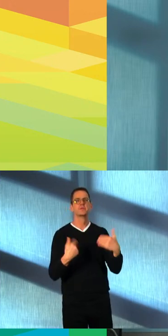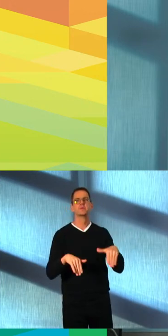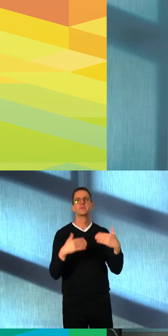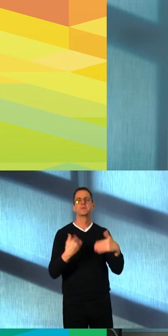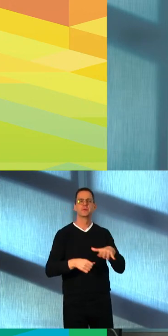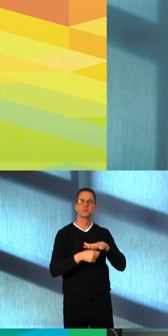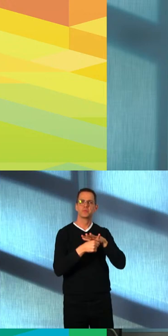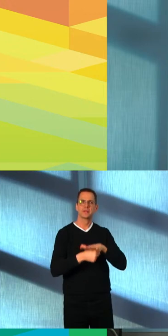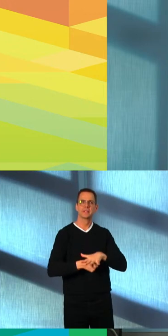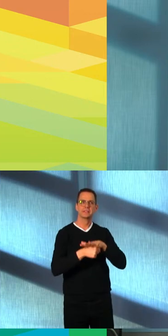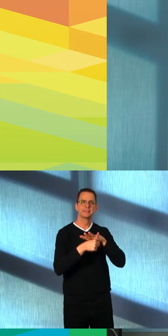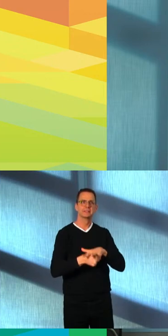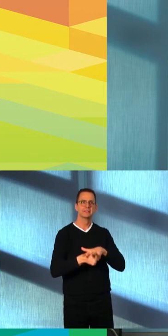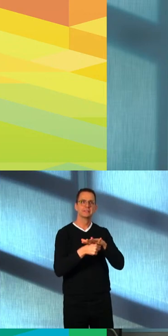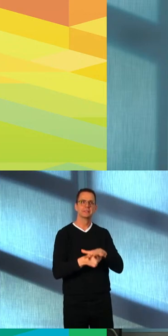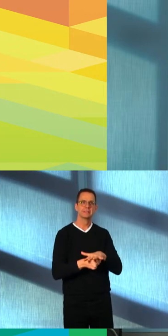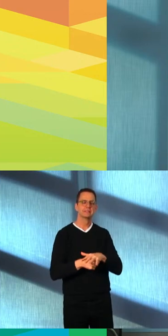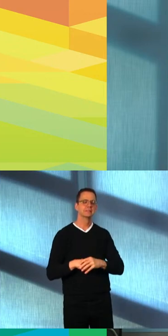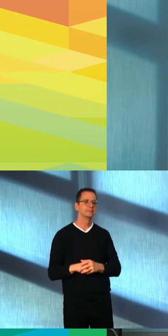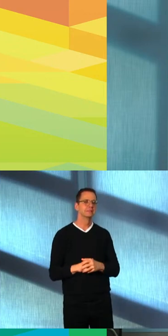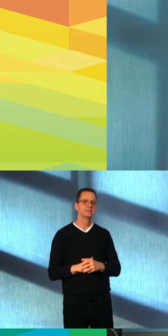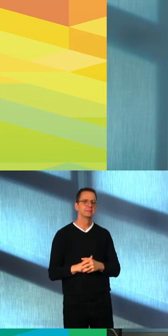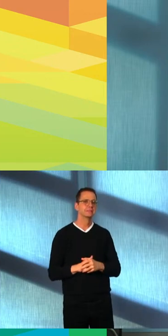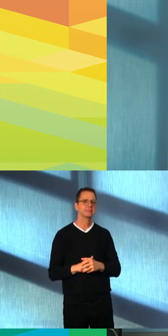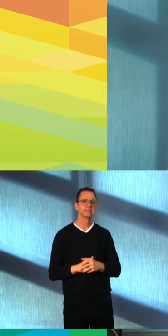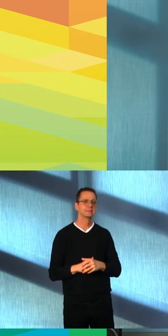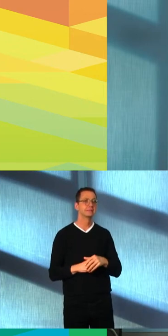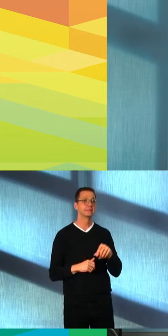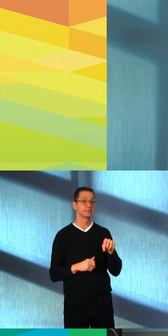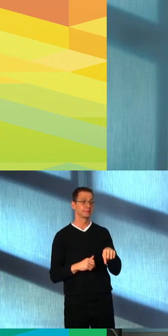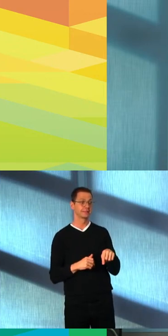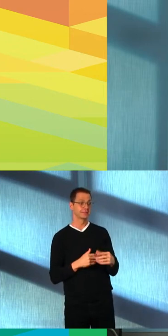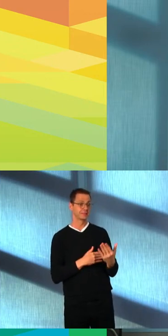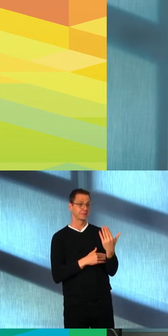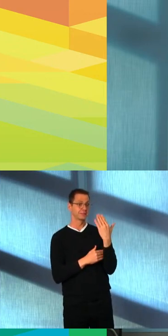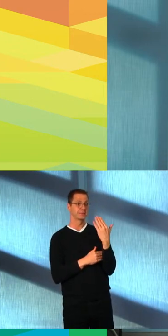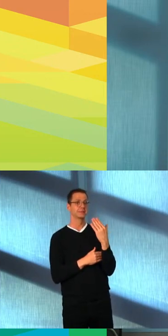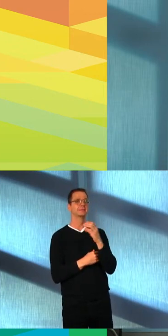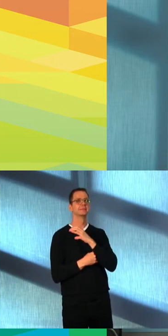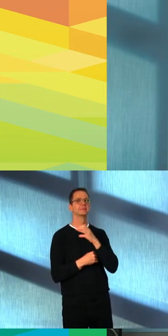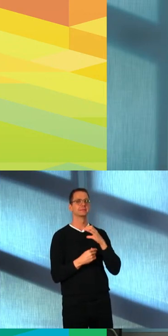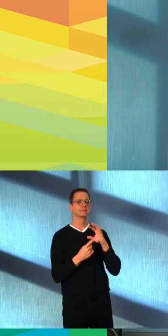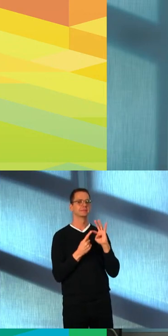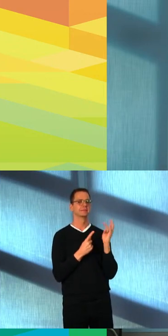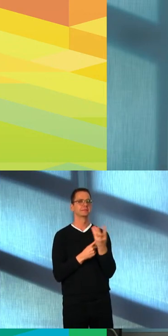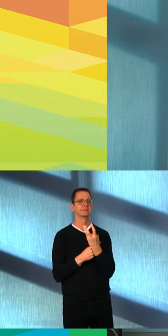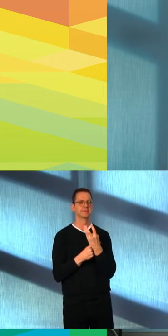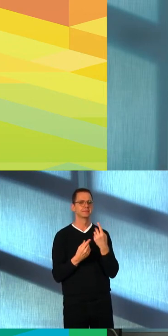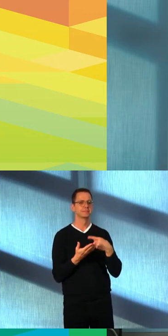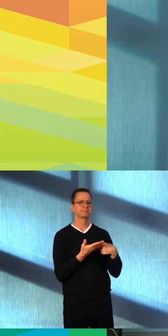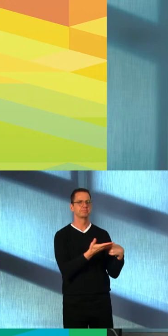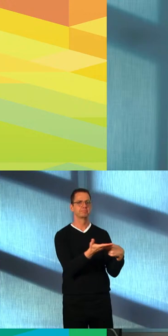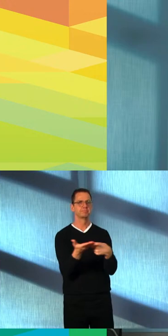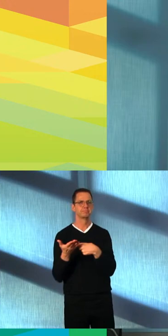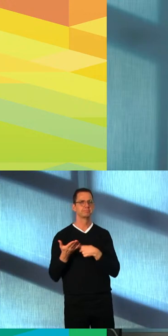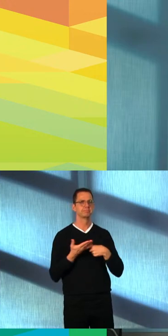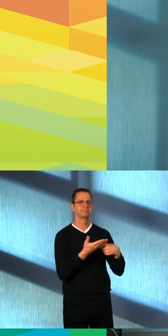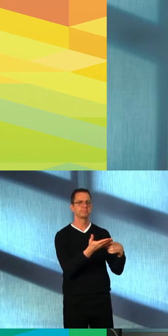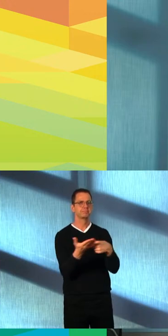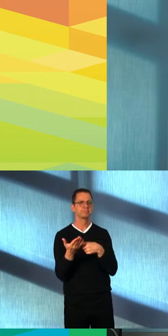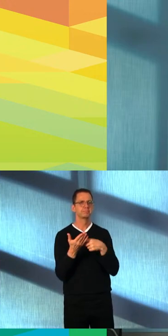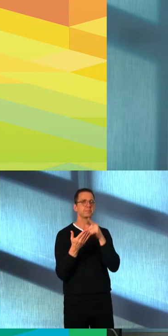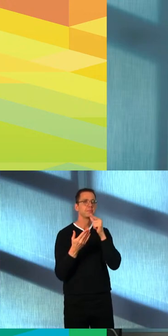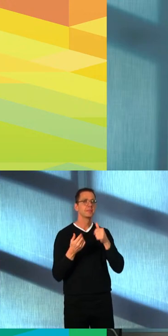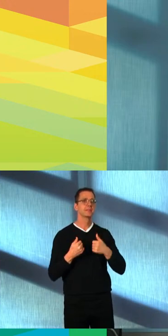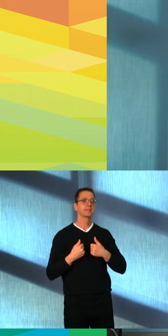measures that will ensure seamless provision of services and space as we wind down to Pinawao, the shelter at the